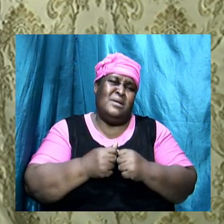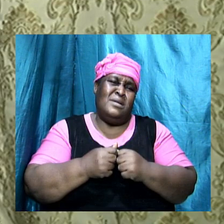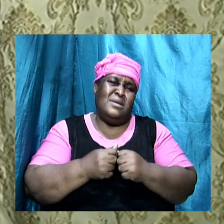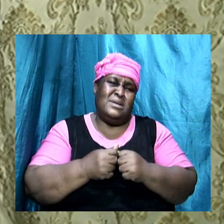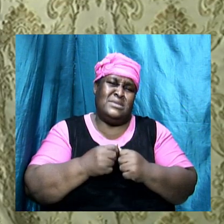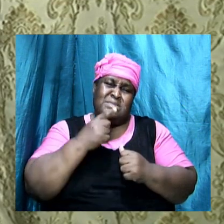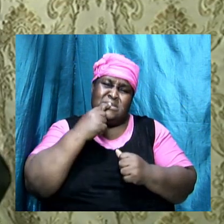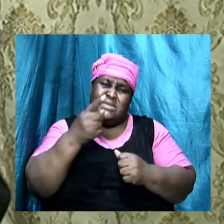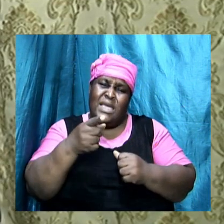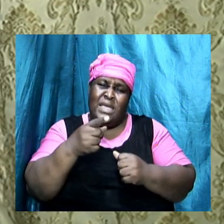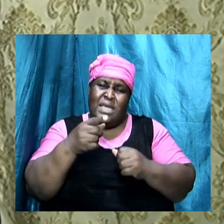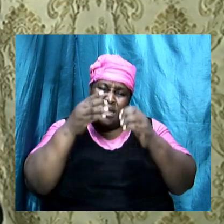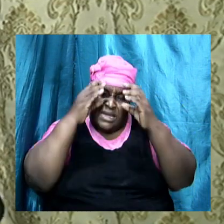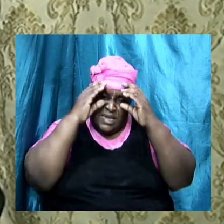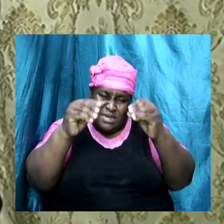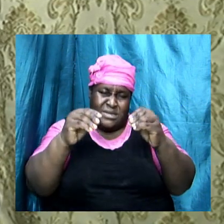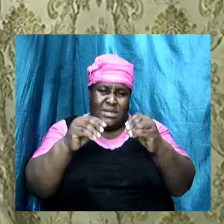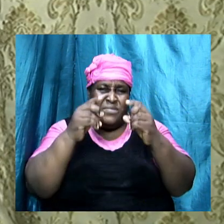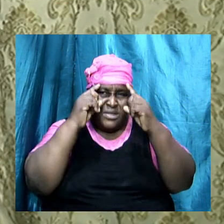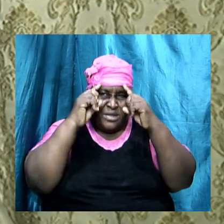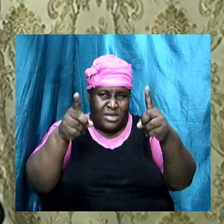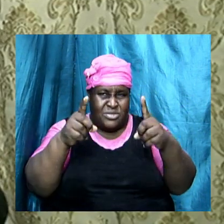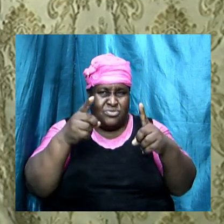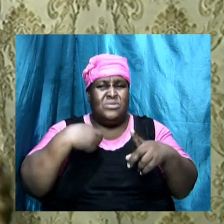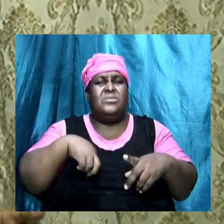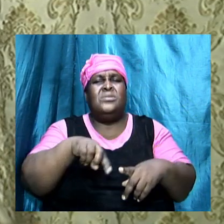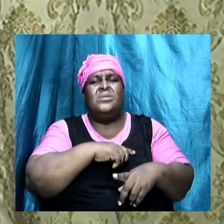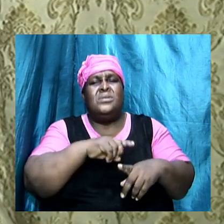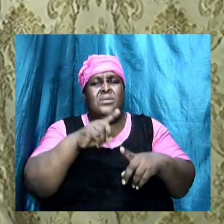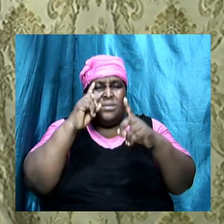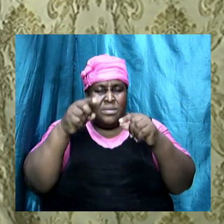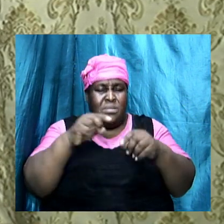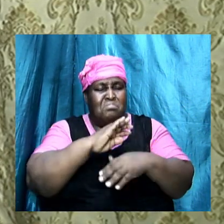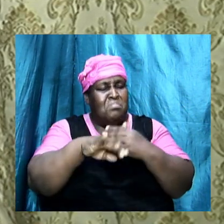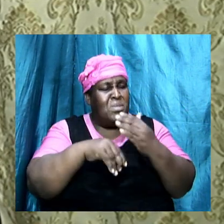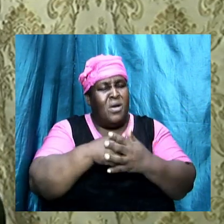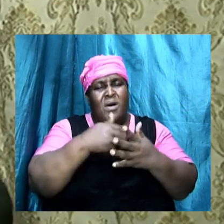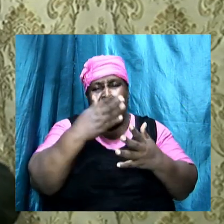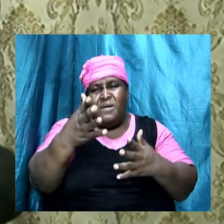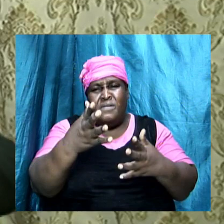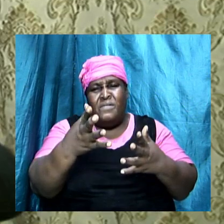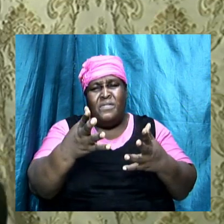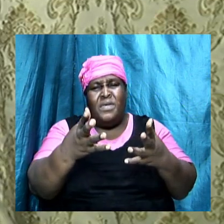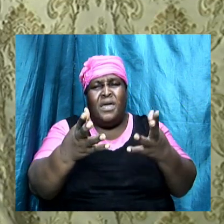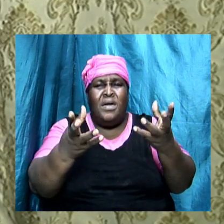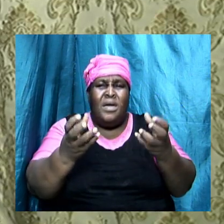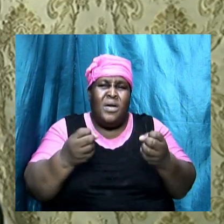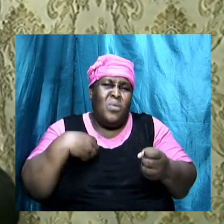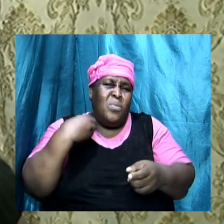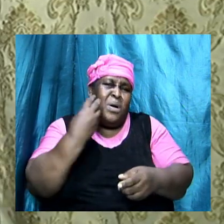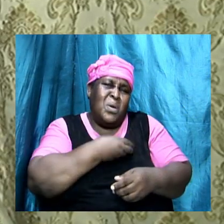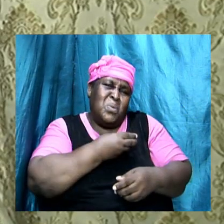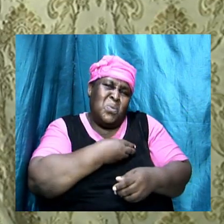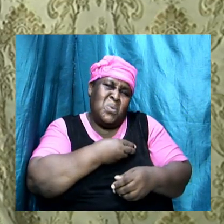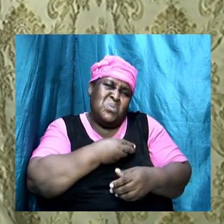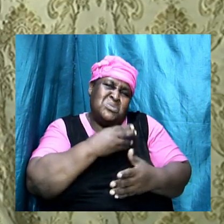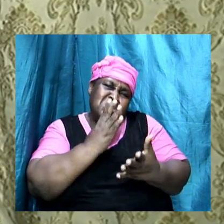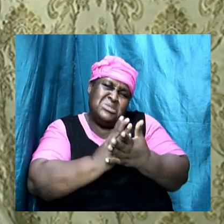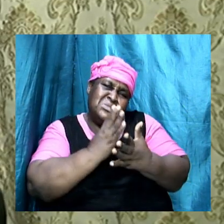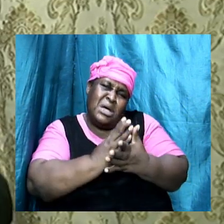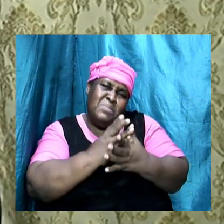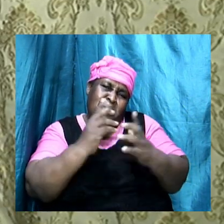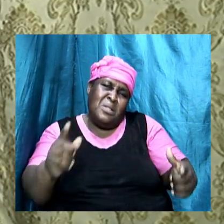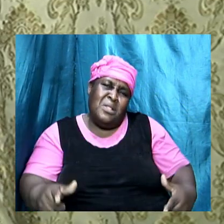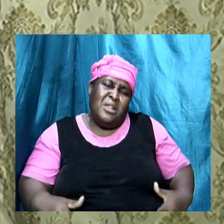all of them want us now to put away what we know and to mingle with the world to do the things of the